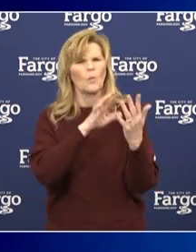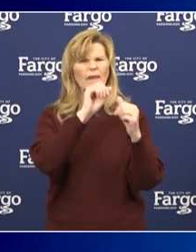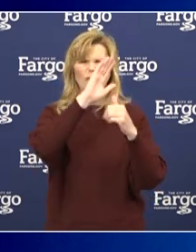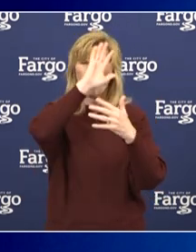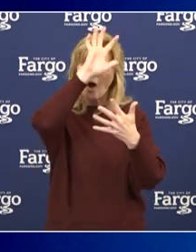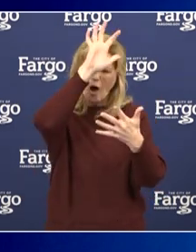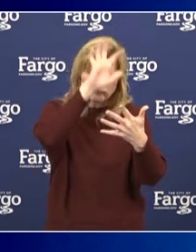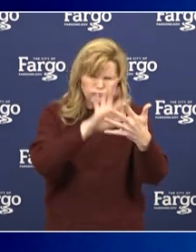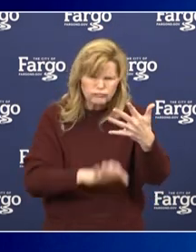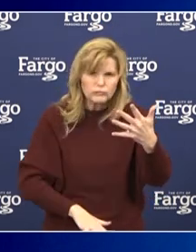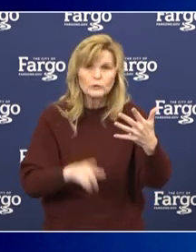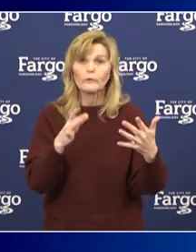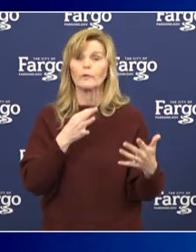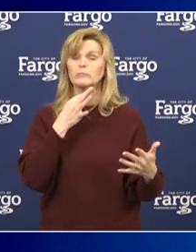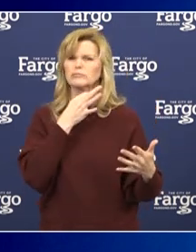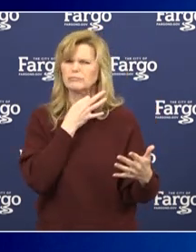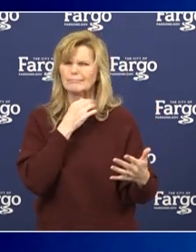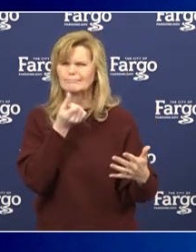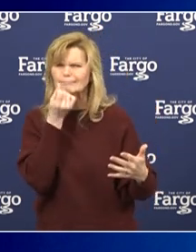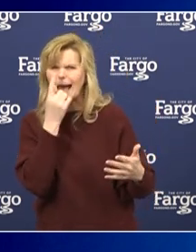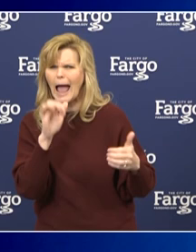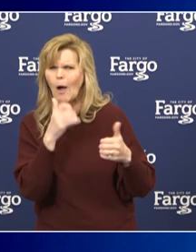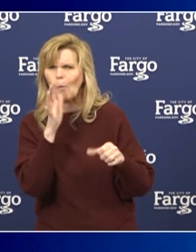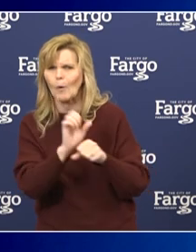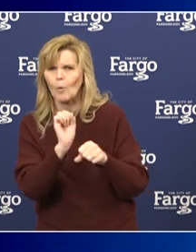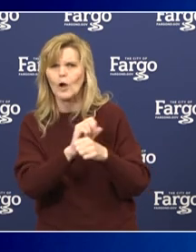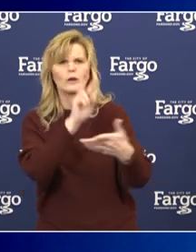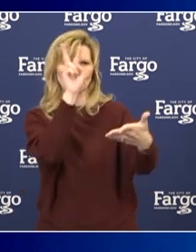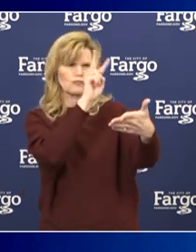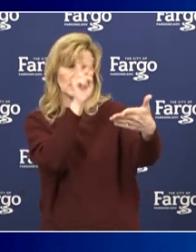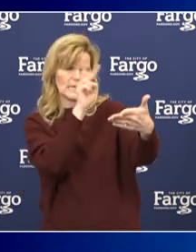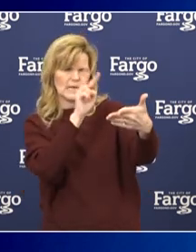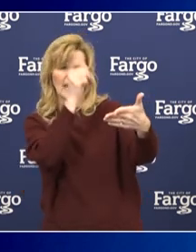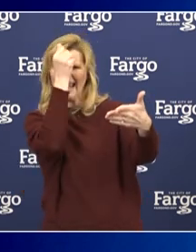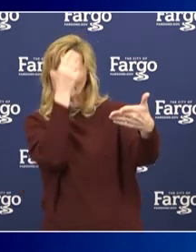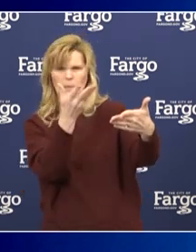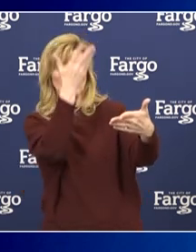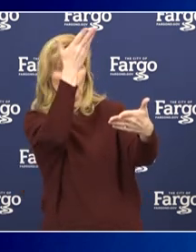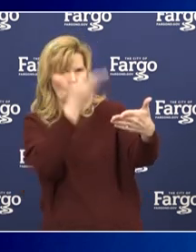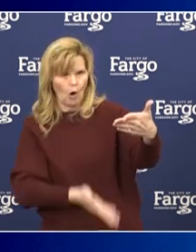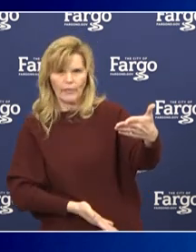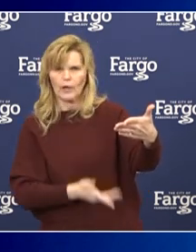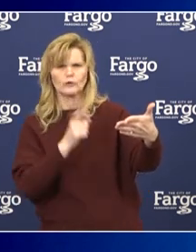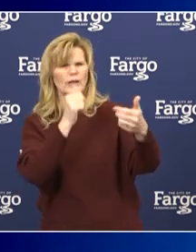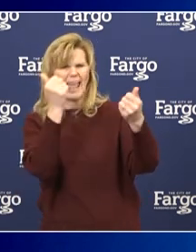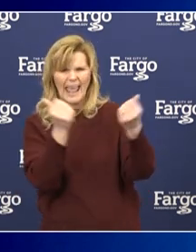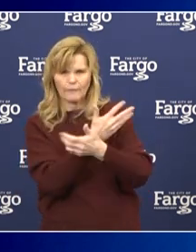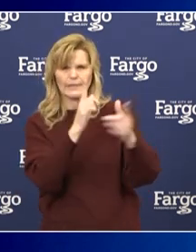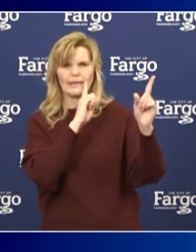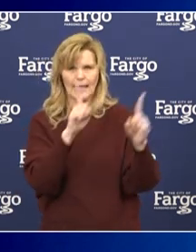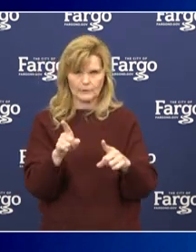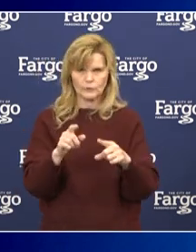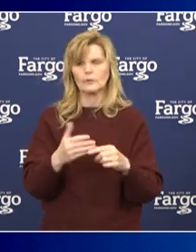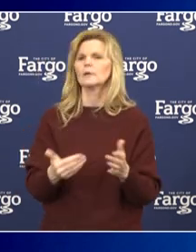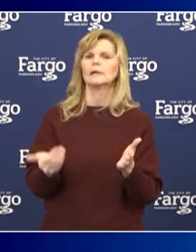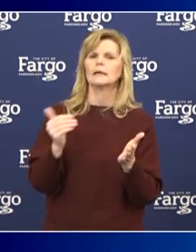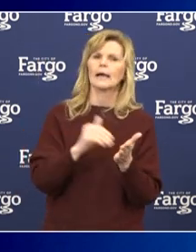all your questions, all your needs and desires as to how we're going to proceed with this. Again, I can't stress enough the